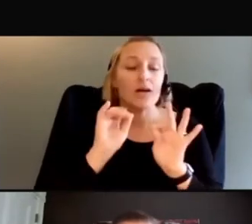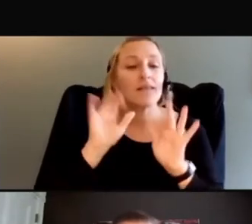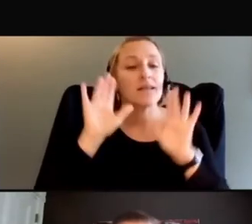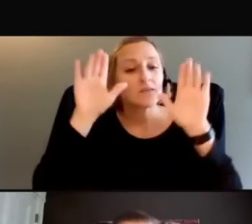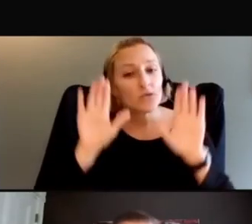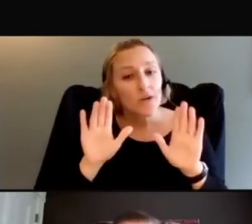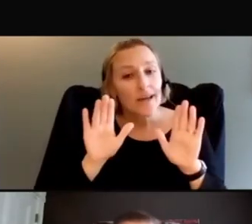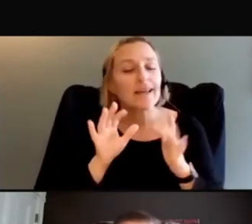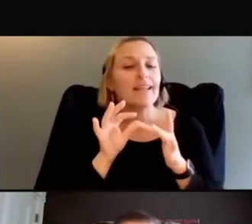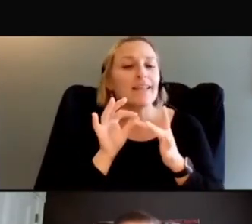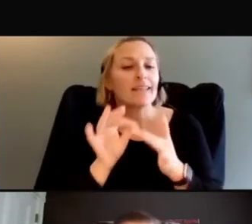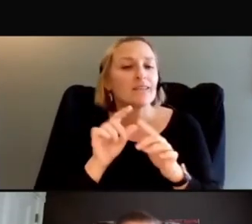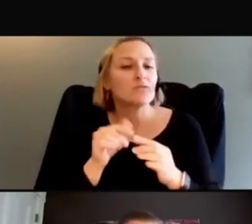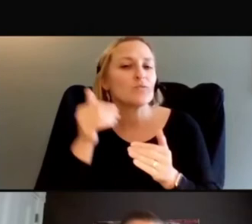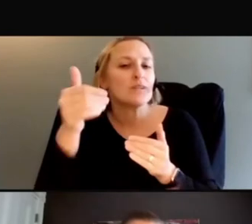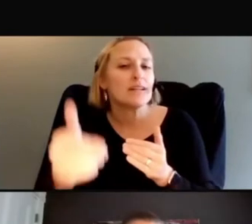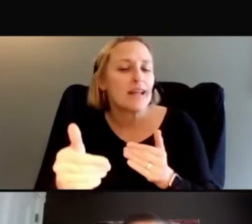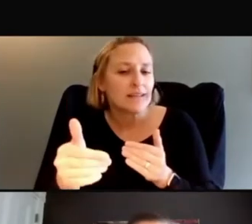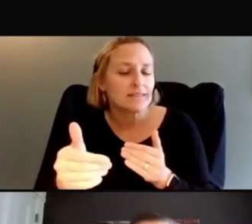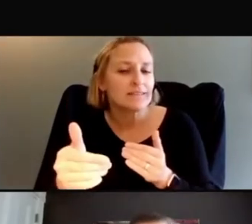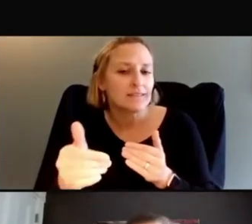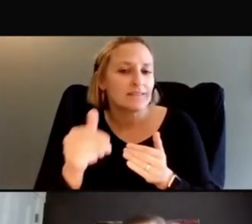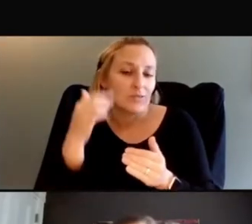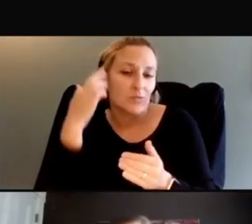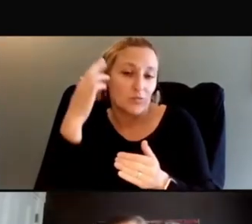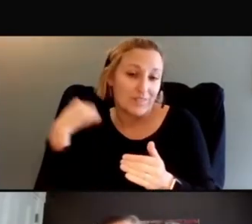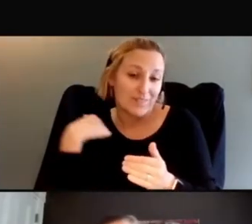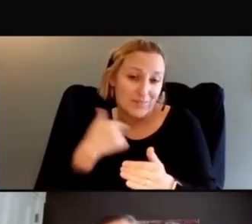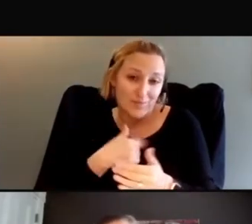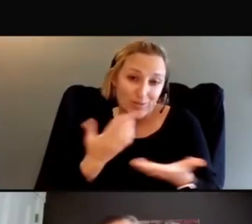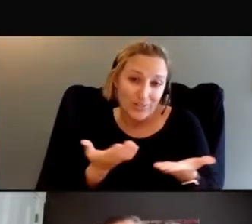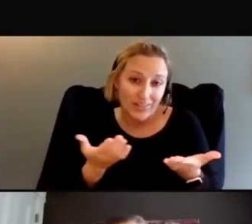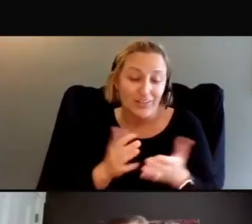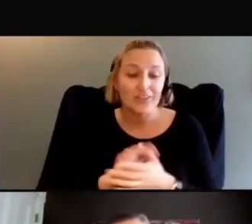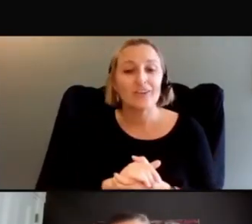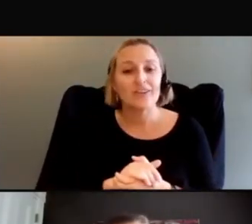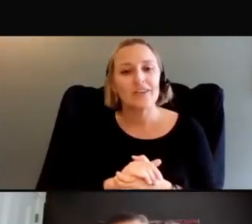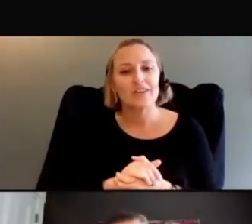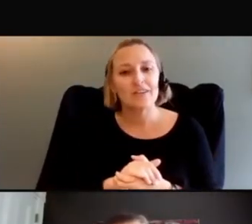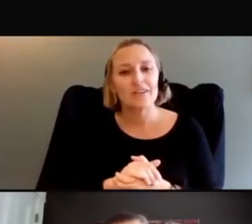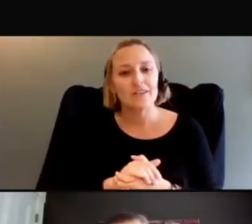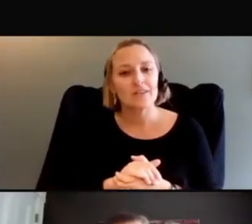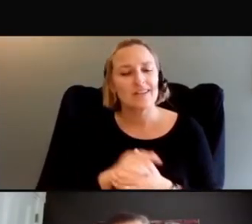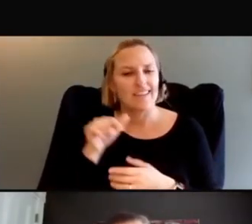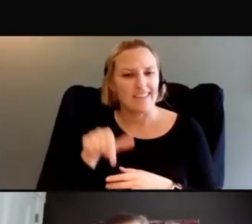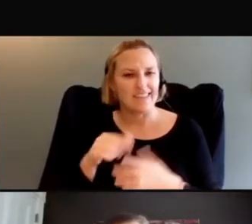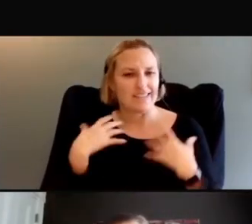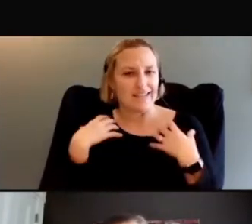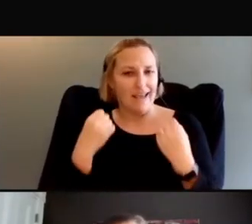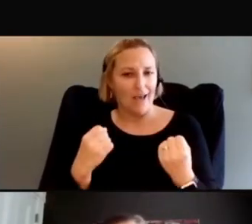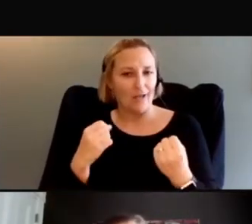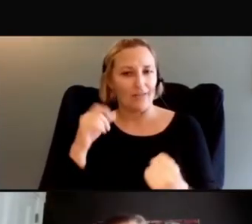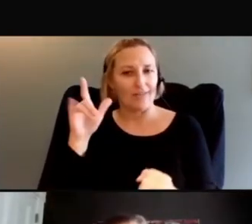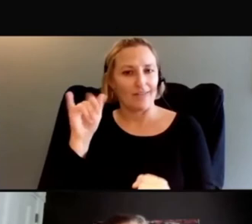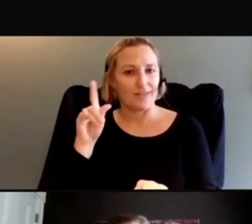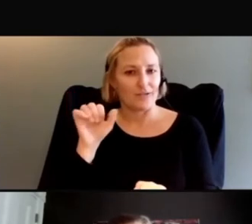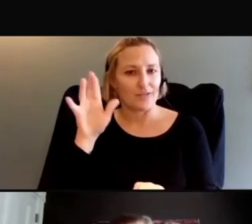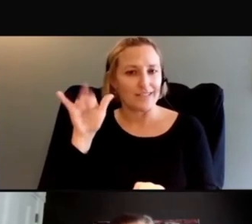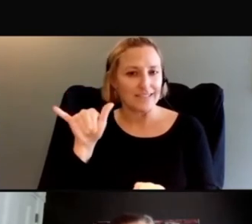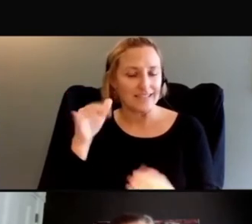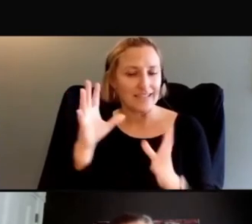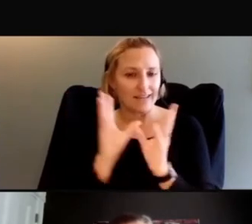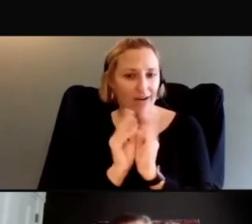next question, which is really why we're all here at a health literacy conference, which is how